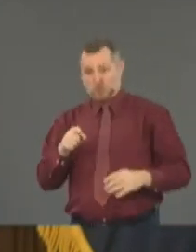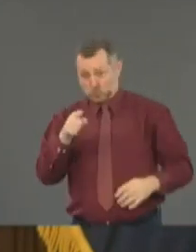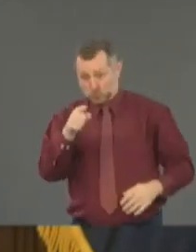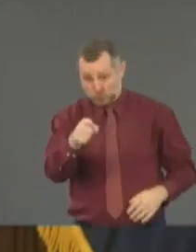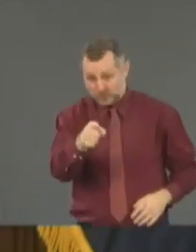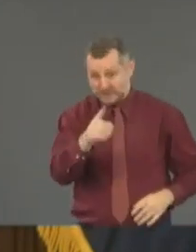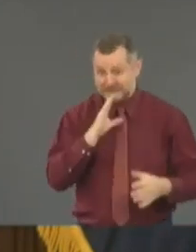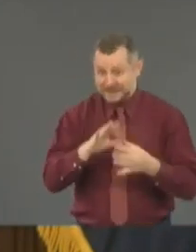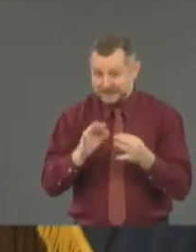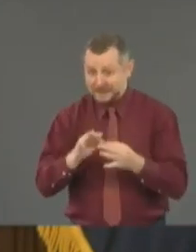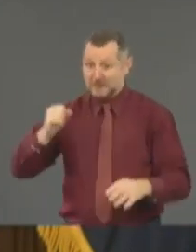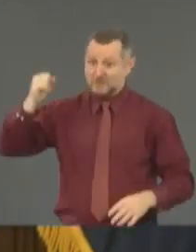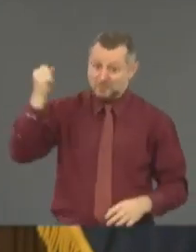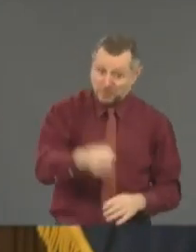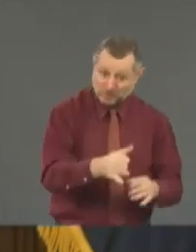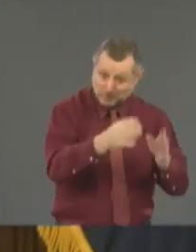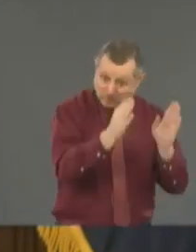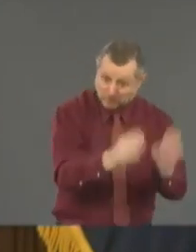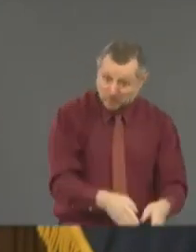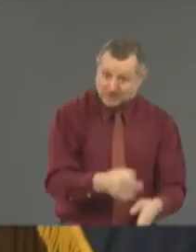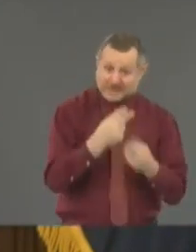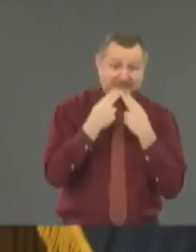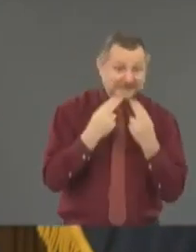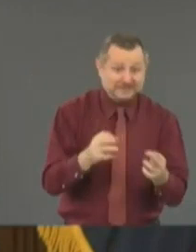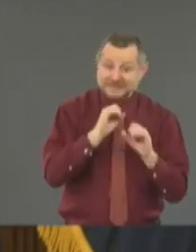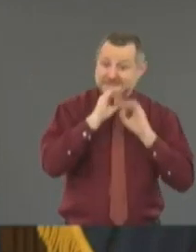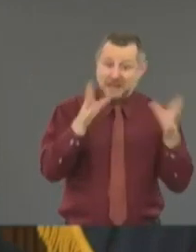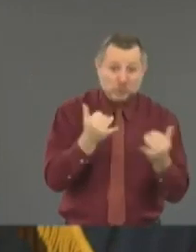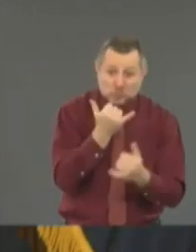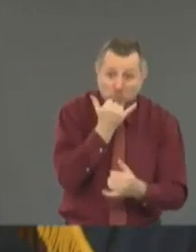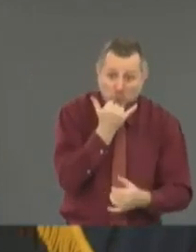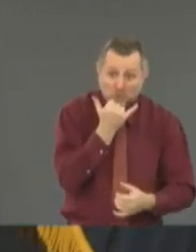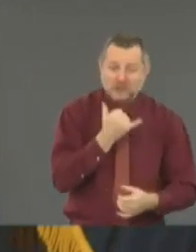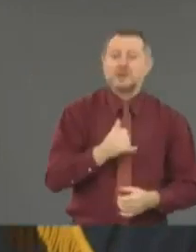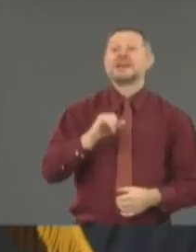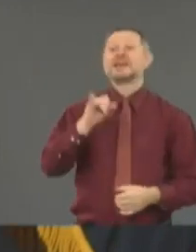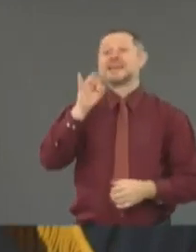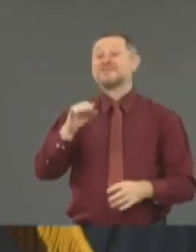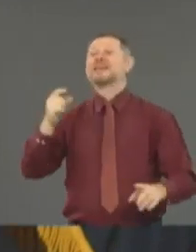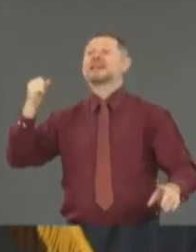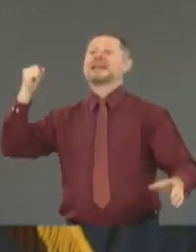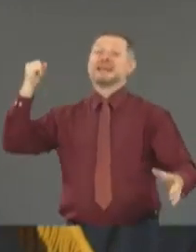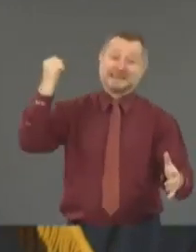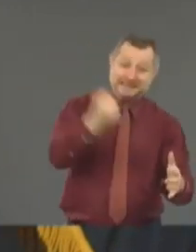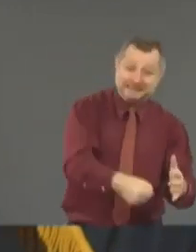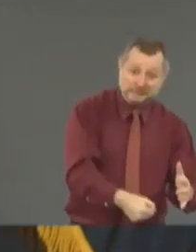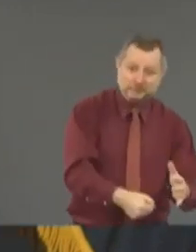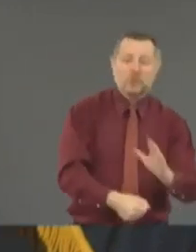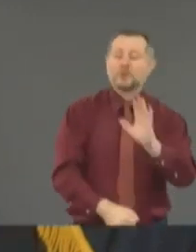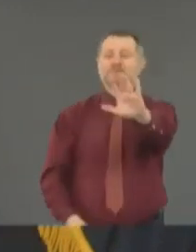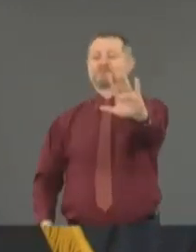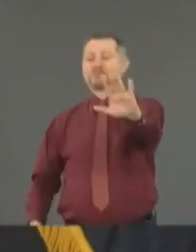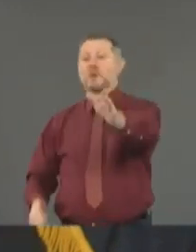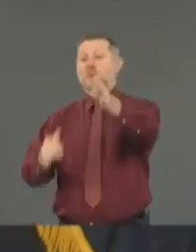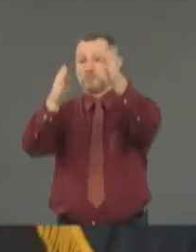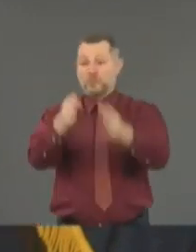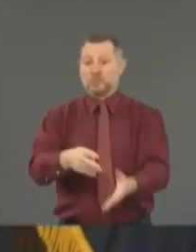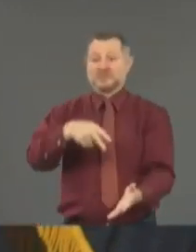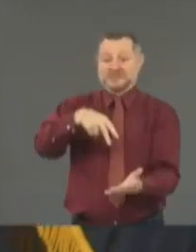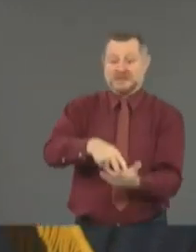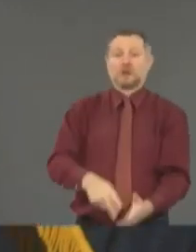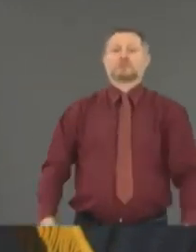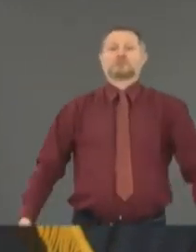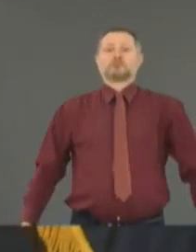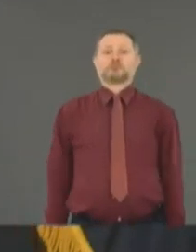anything wrong. Well, if that's – if they hit somebody, if somebody's standing there, and they just walked up to